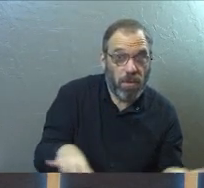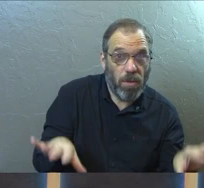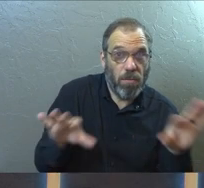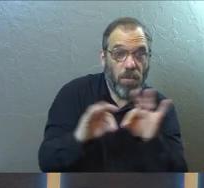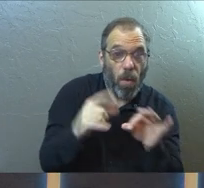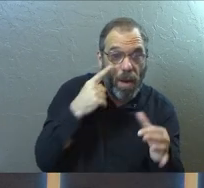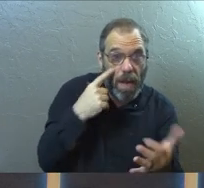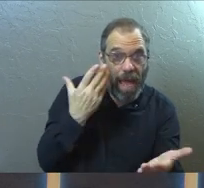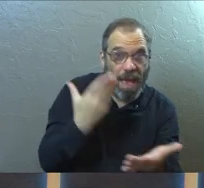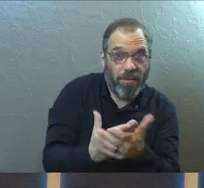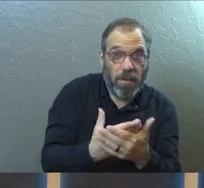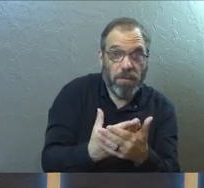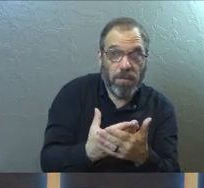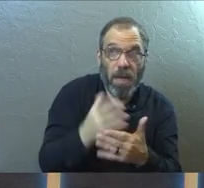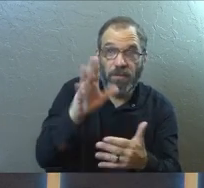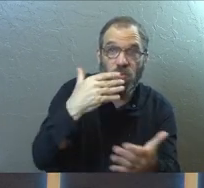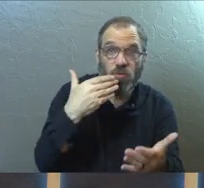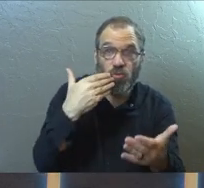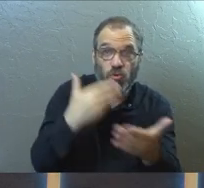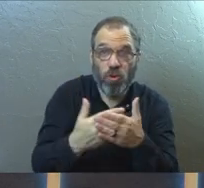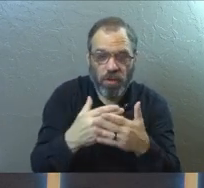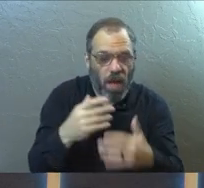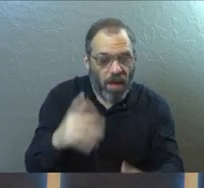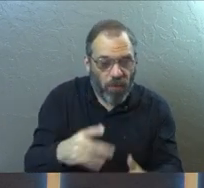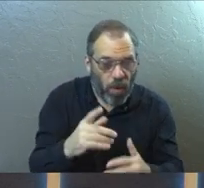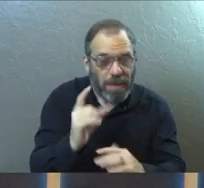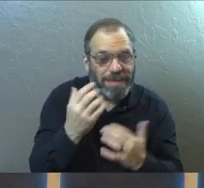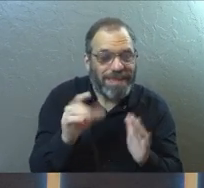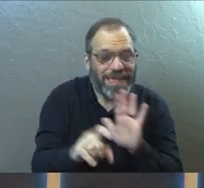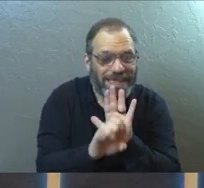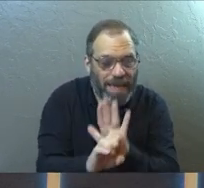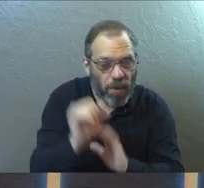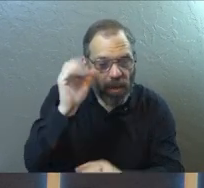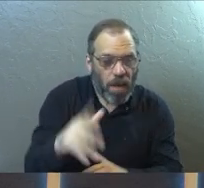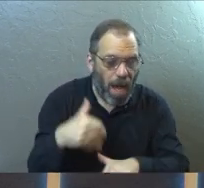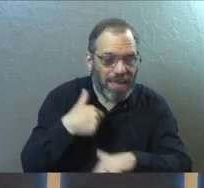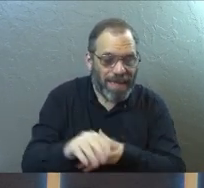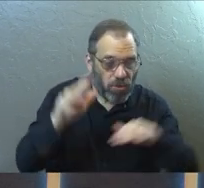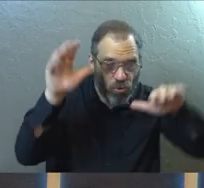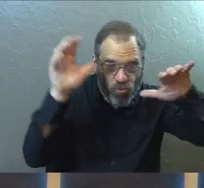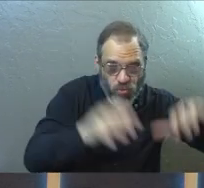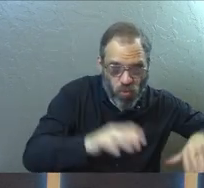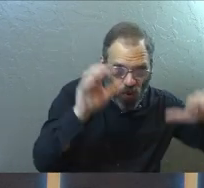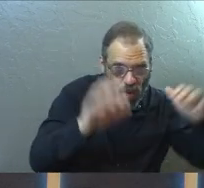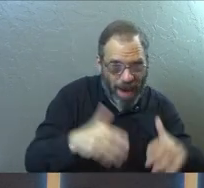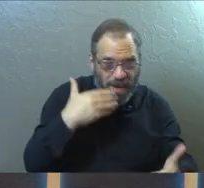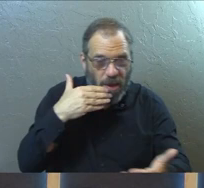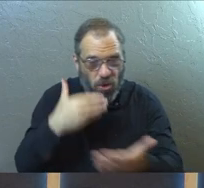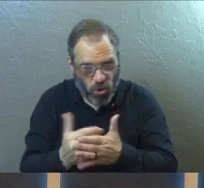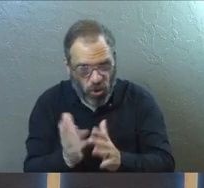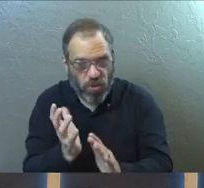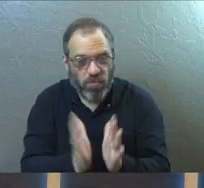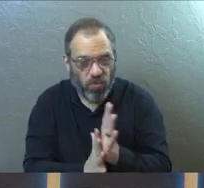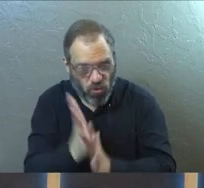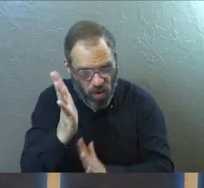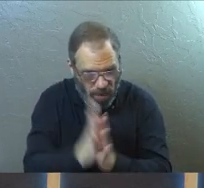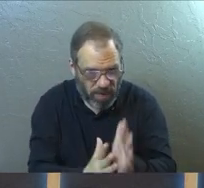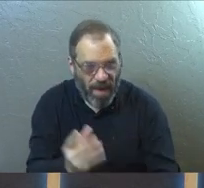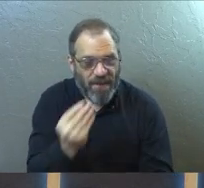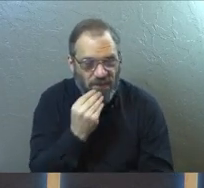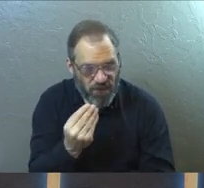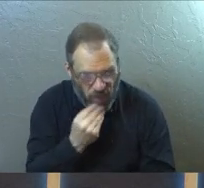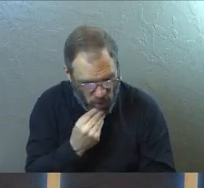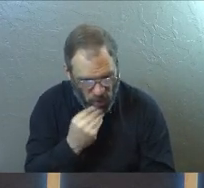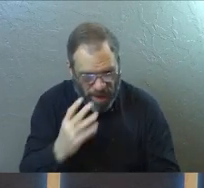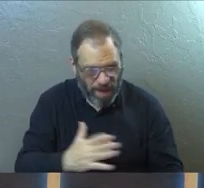What evidence does he give of his goodness? He says, for instance, God sends you rain and good crops and gives you food